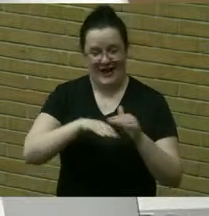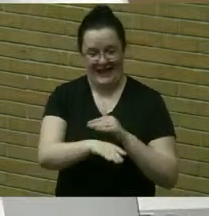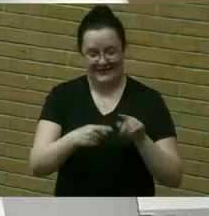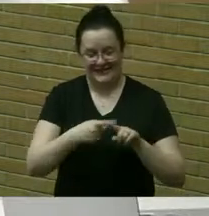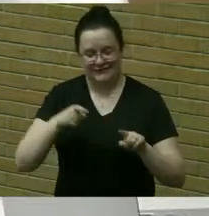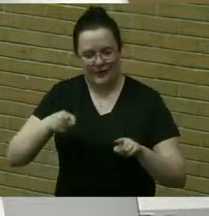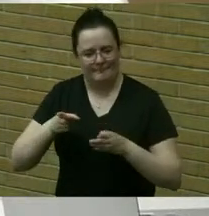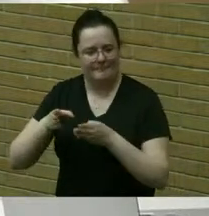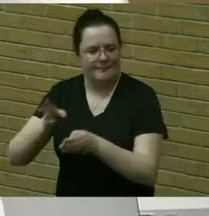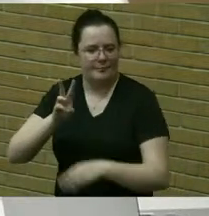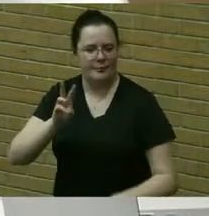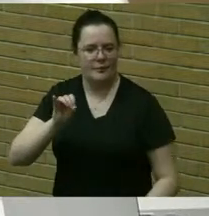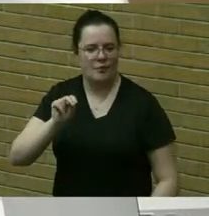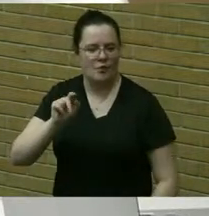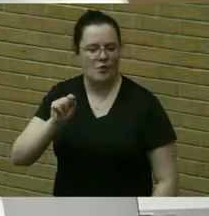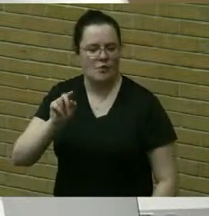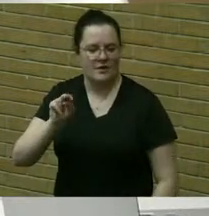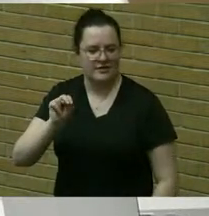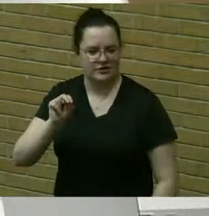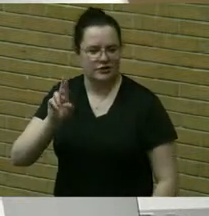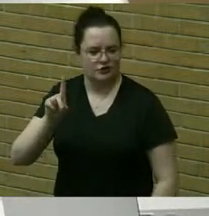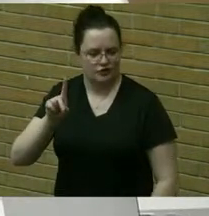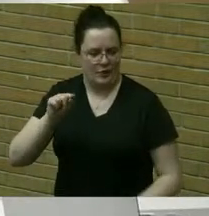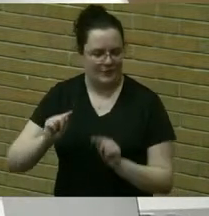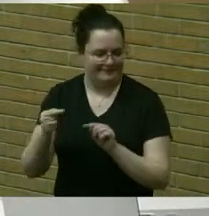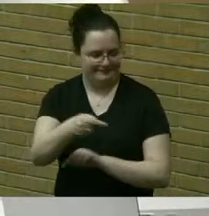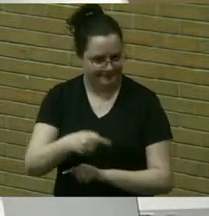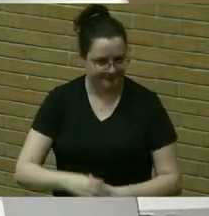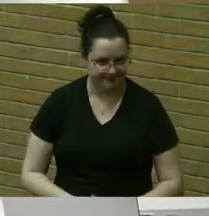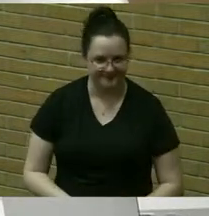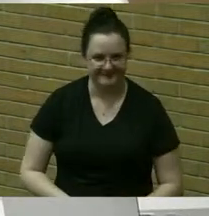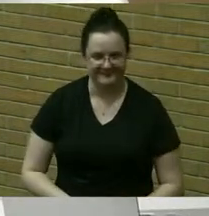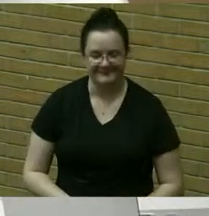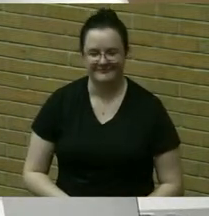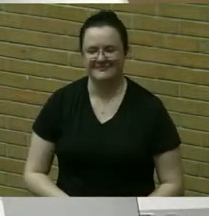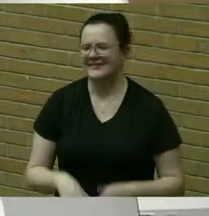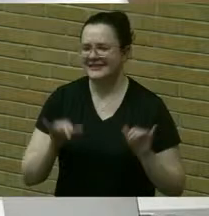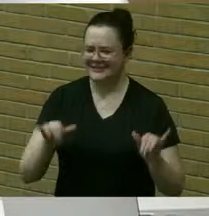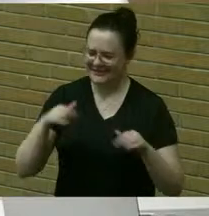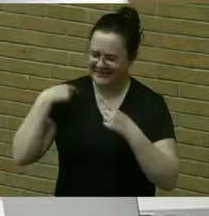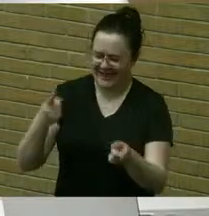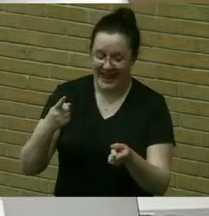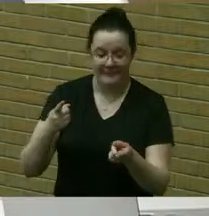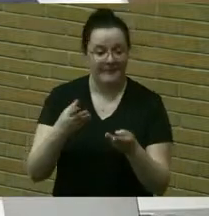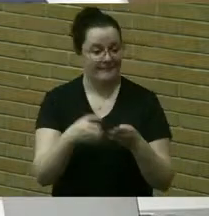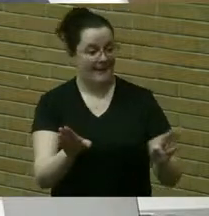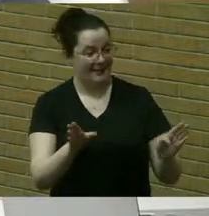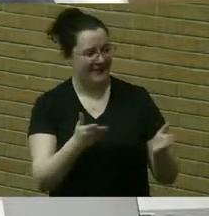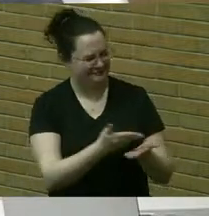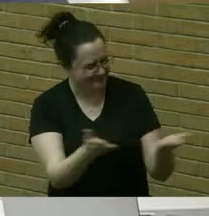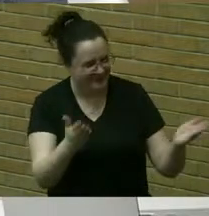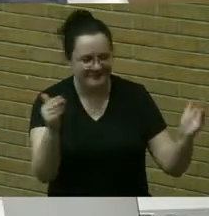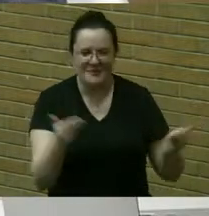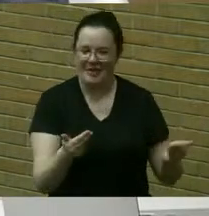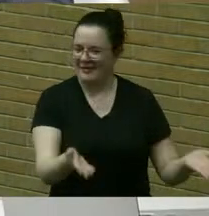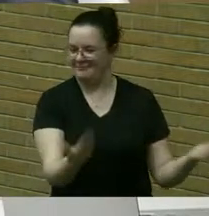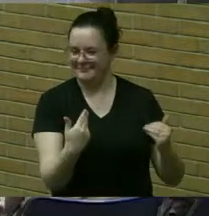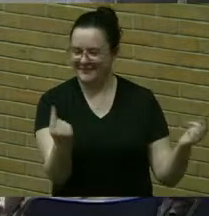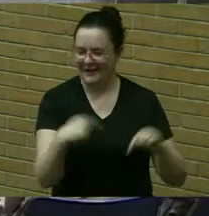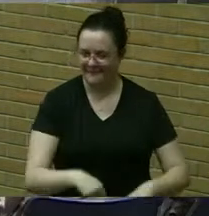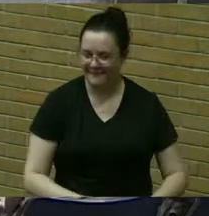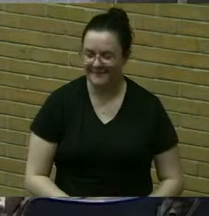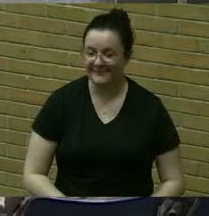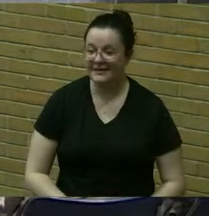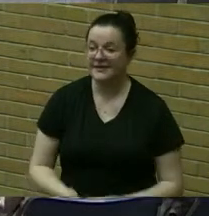entrance and as always members of the public are invited and encouraged to attend thanks